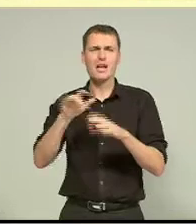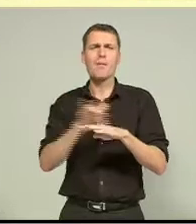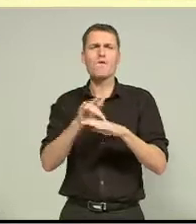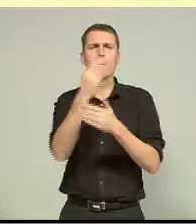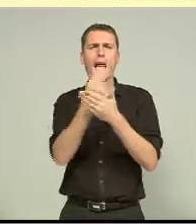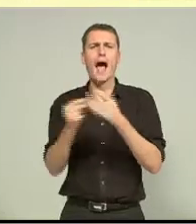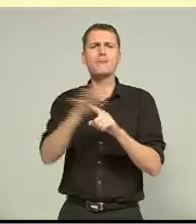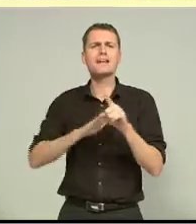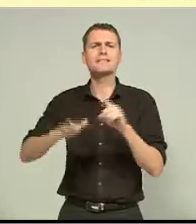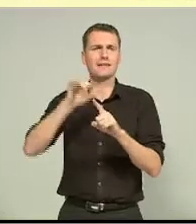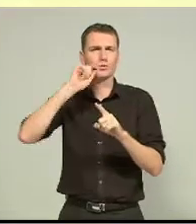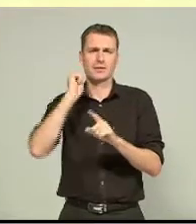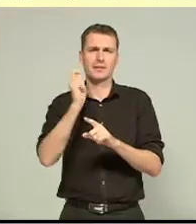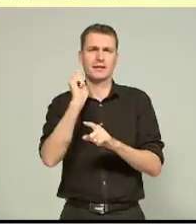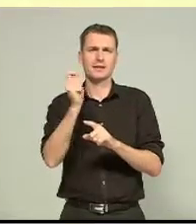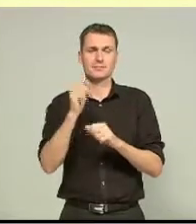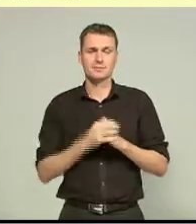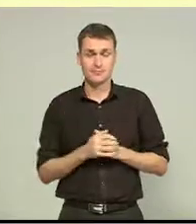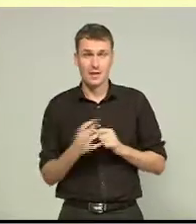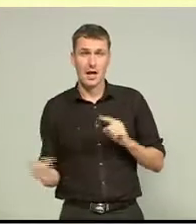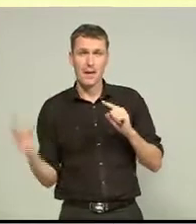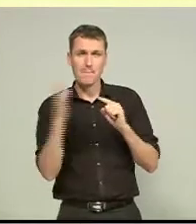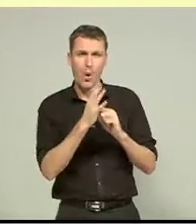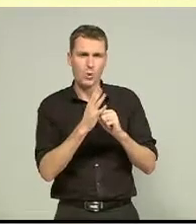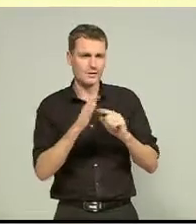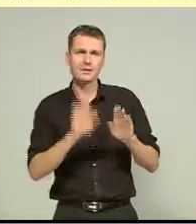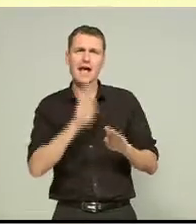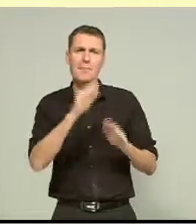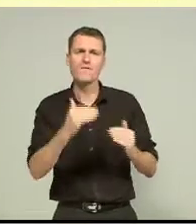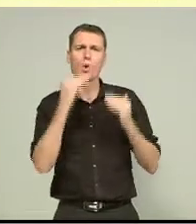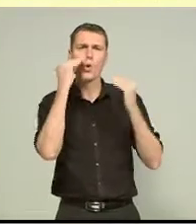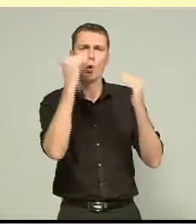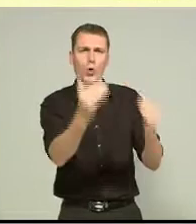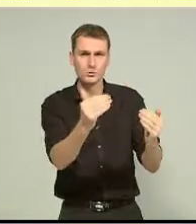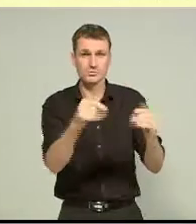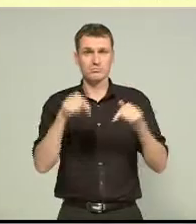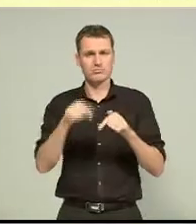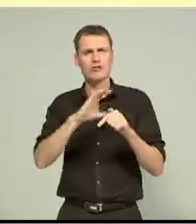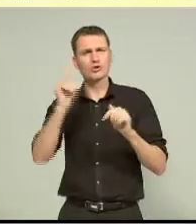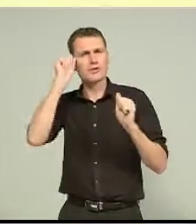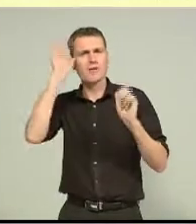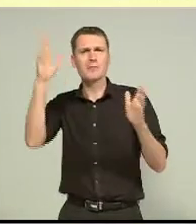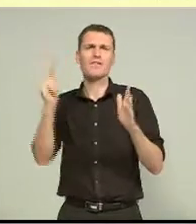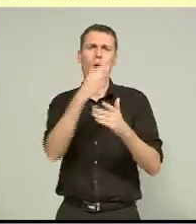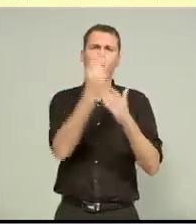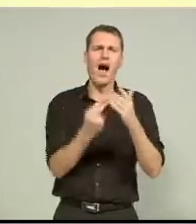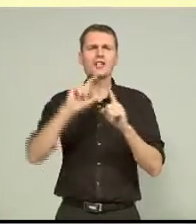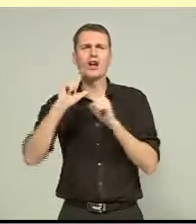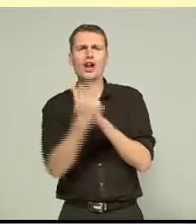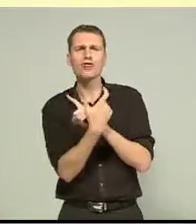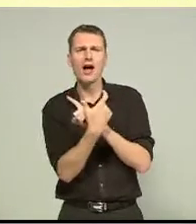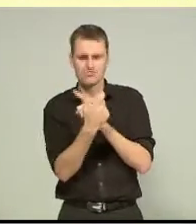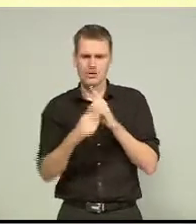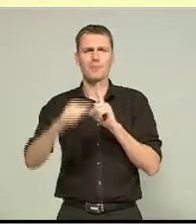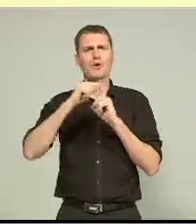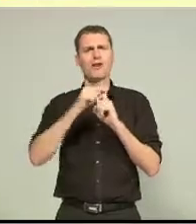to be built. This is a very important step forward for a city known for its love of arts and culture, and it's another positive step that the